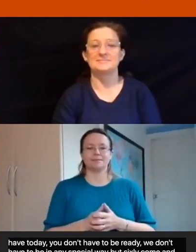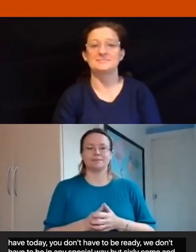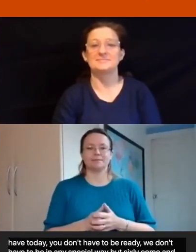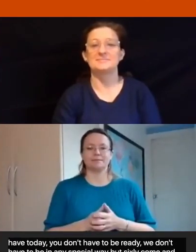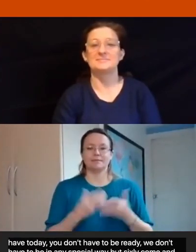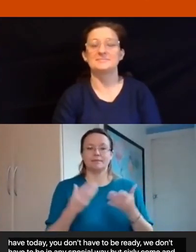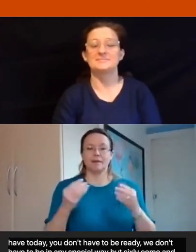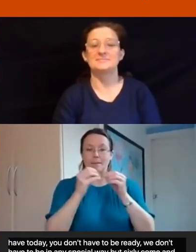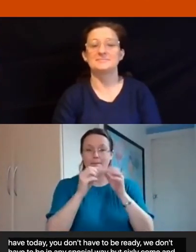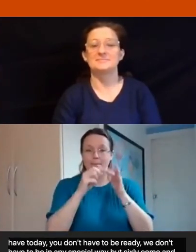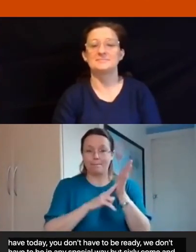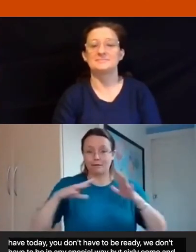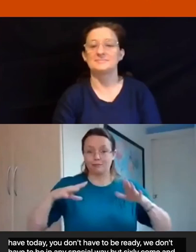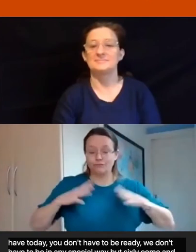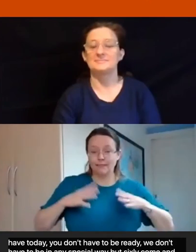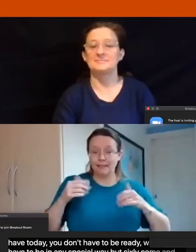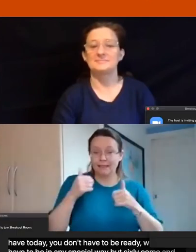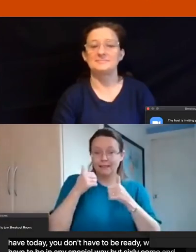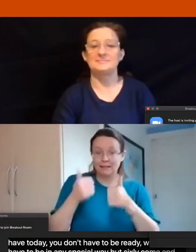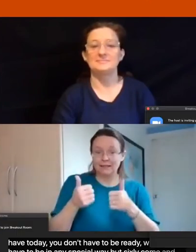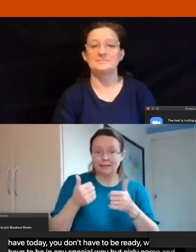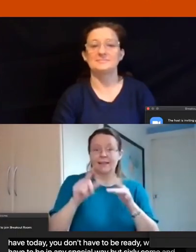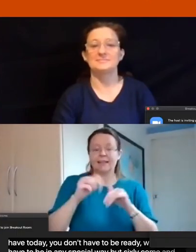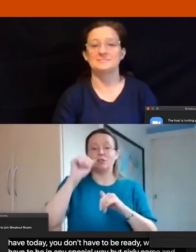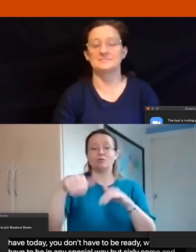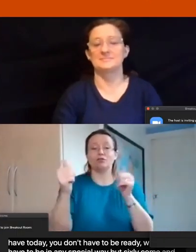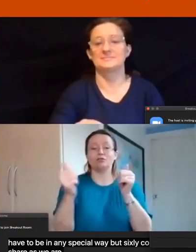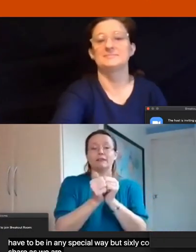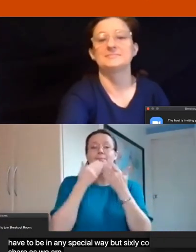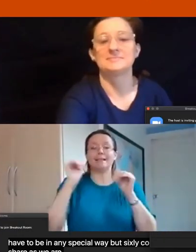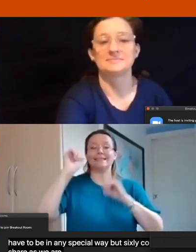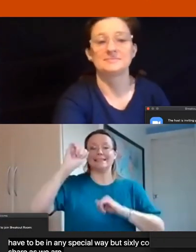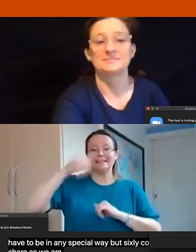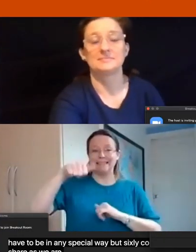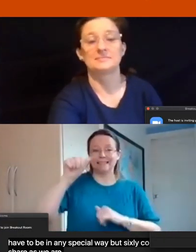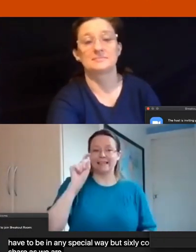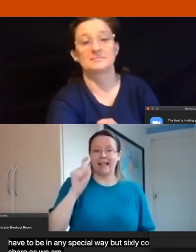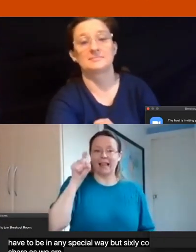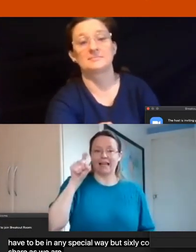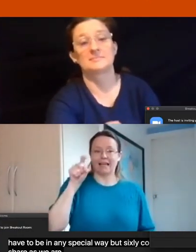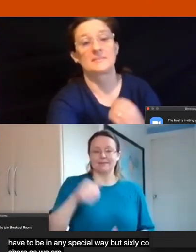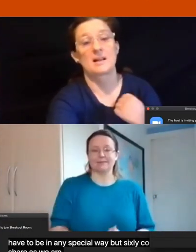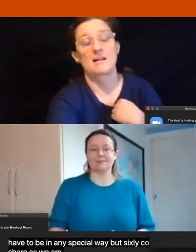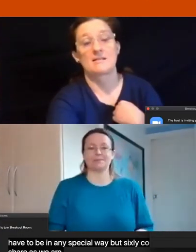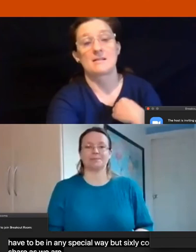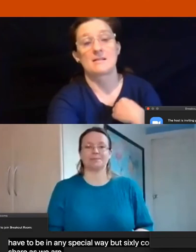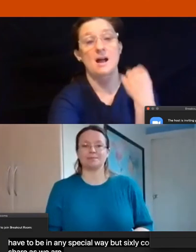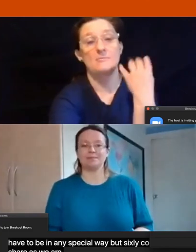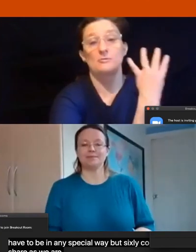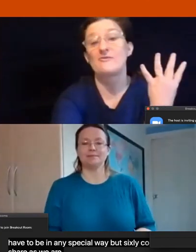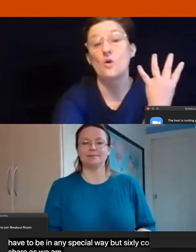over into small groups you do that by saying yes to the invitation that's going to appear in front of you and it's the moment to talk to each other